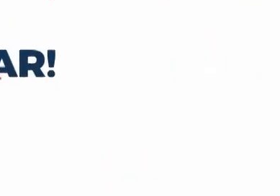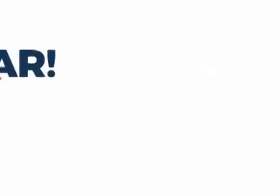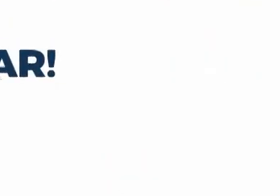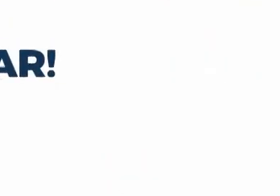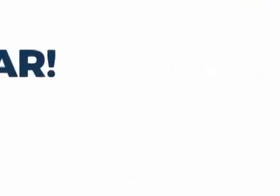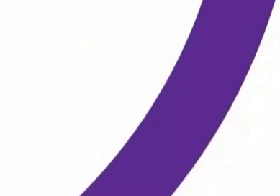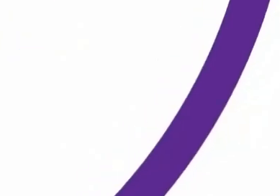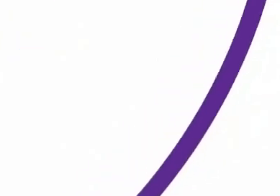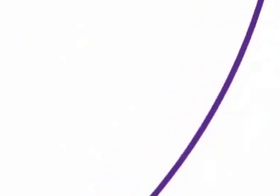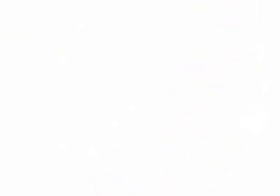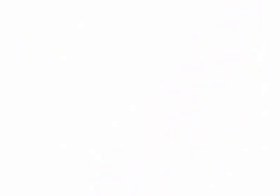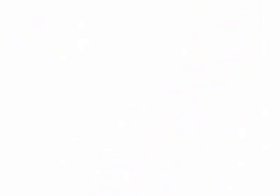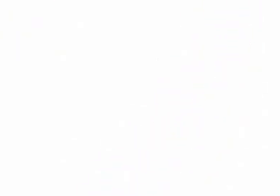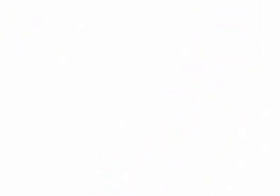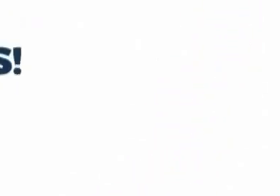go.